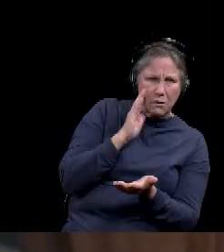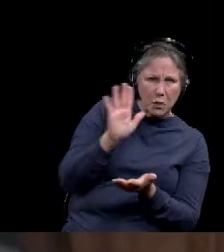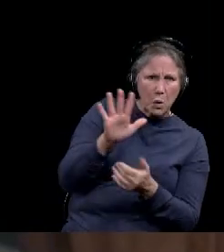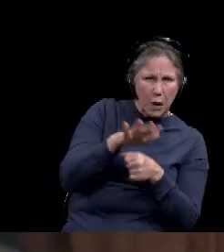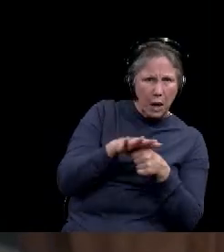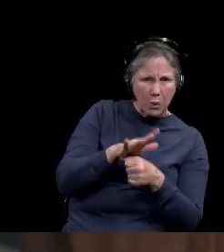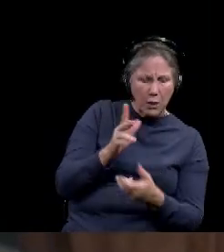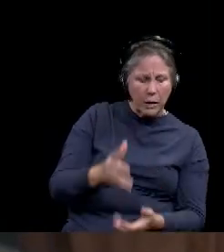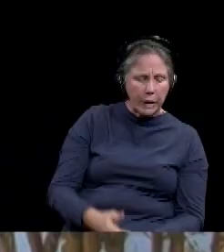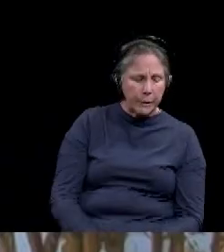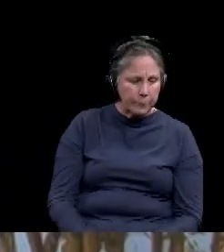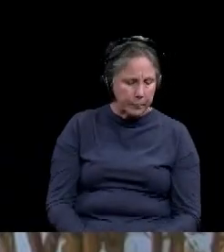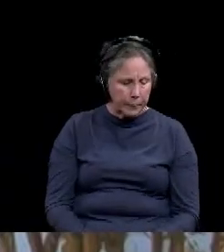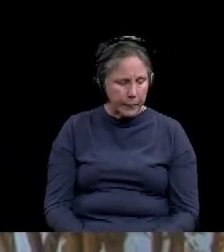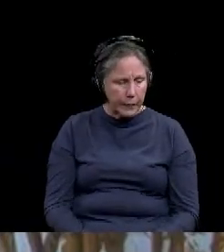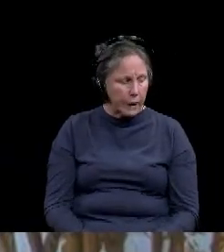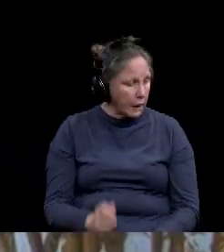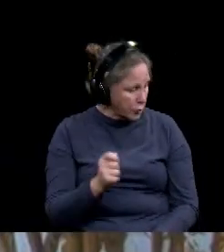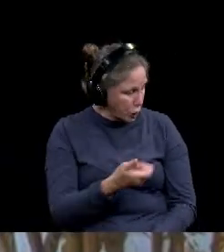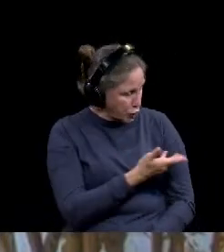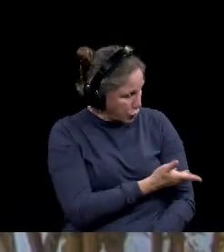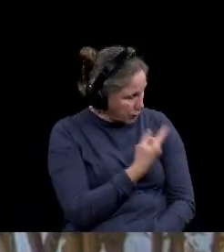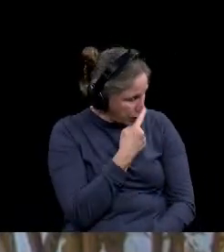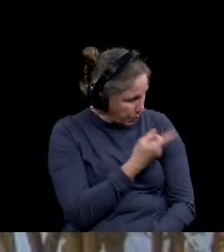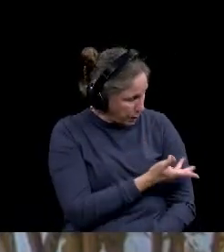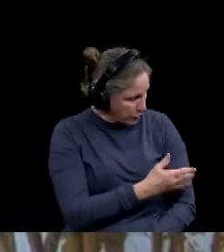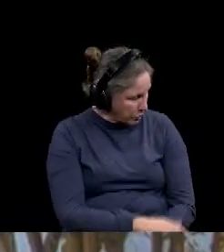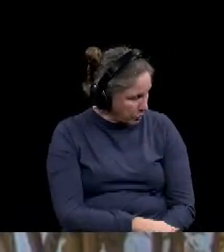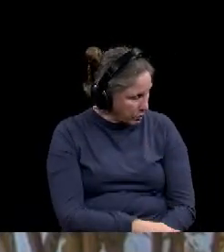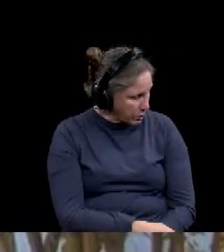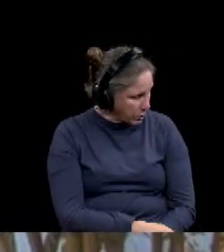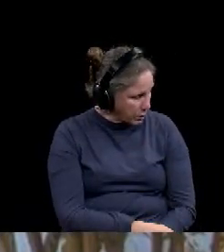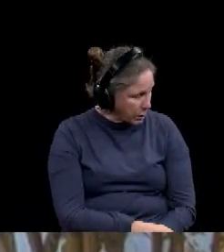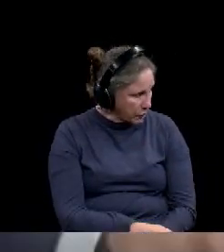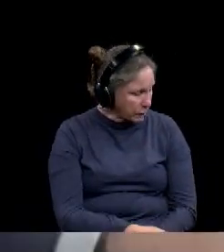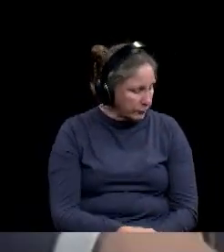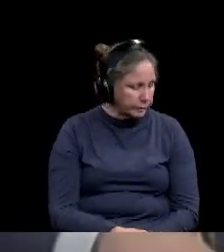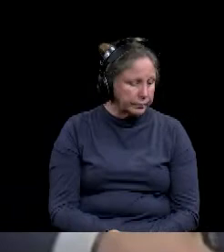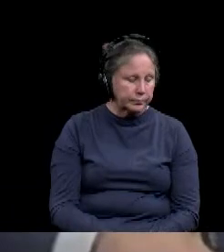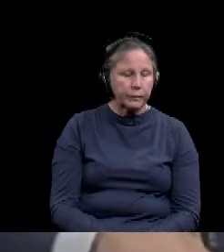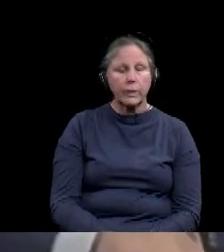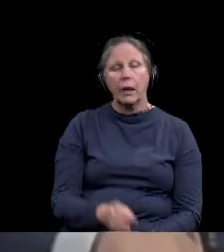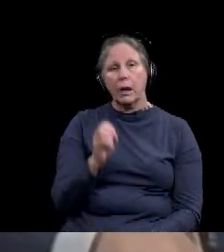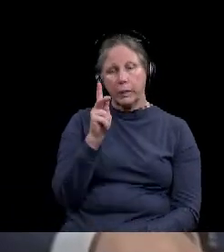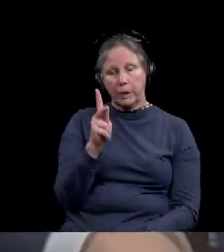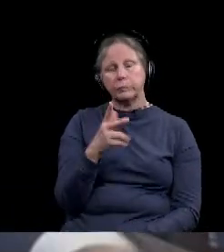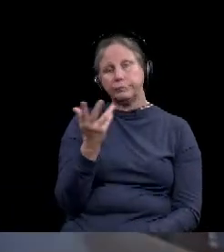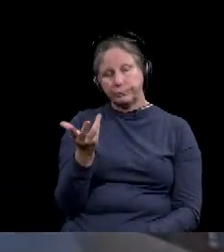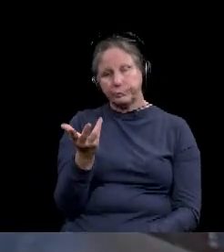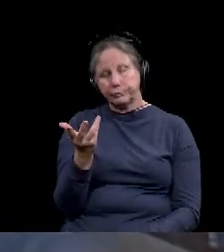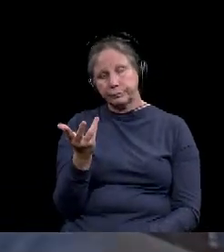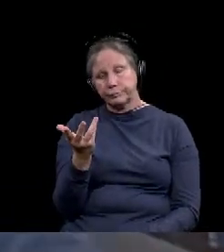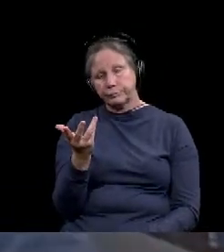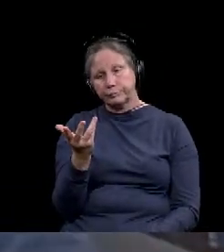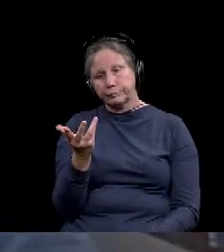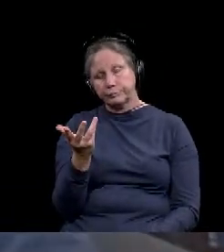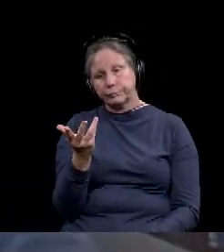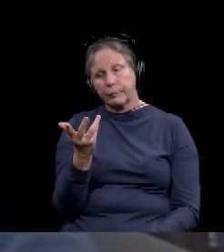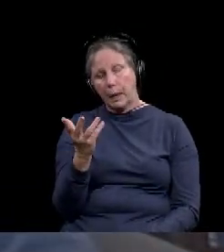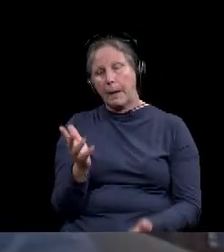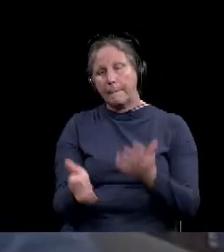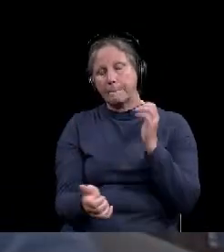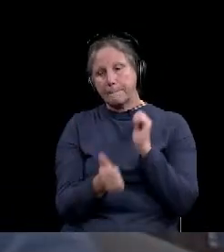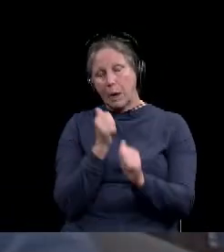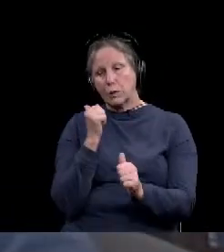areas? Judge Felton, if you don't mind, I'll have you go first again on this. Okay. Well, I, you know, I think, uh, most of